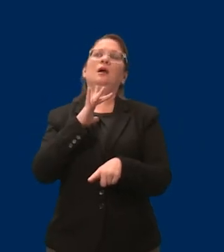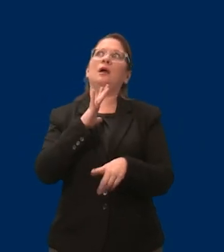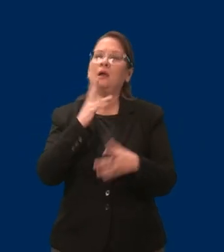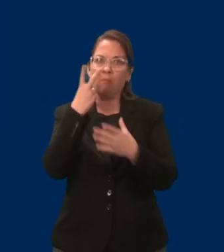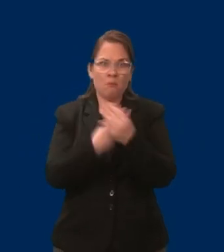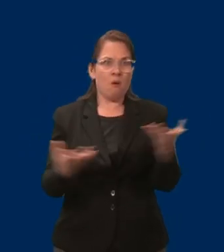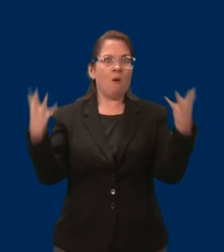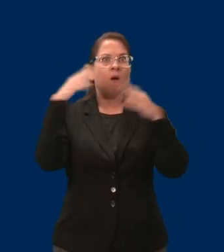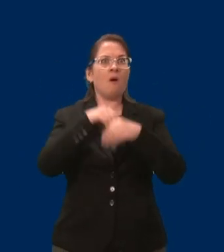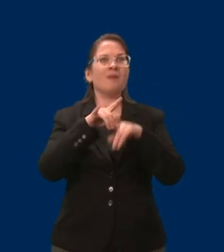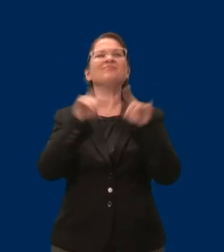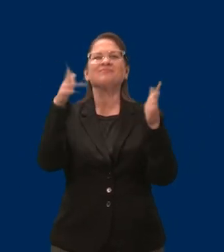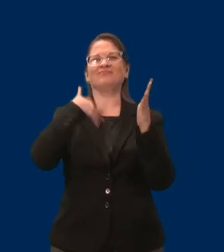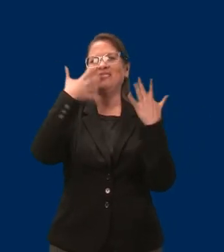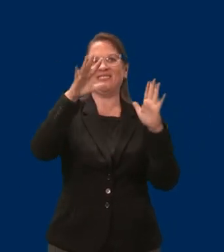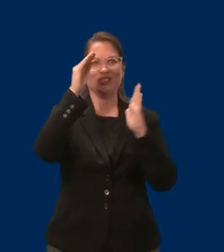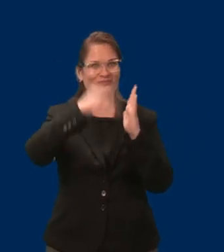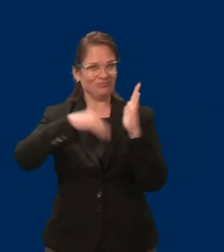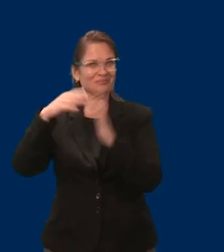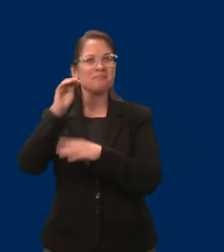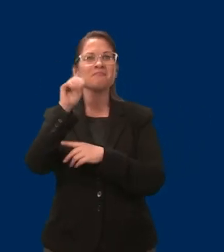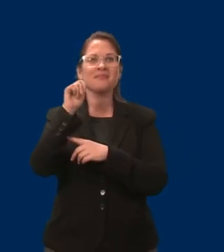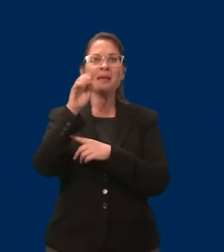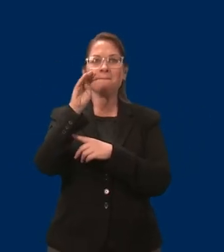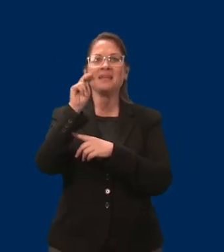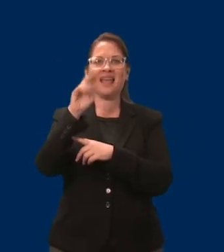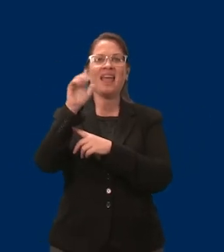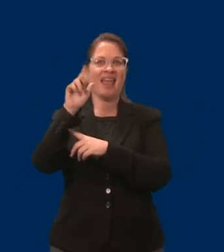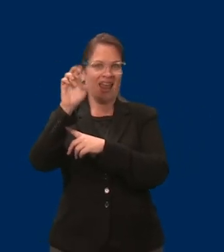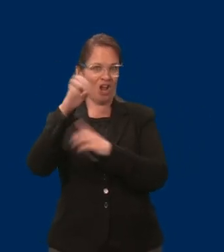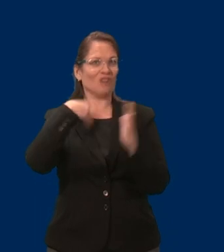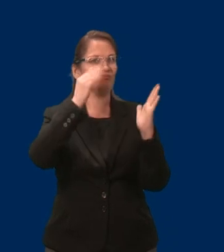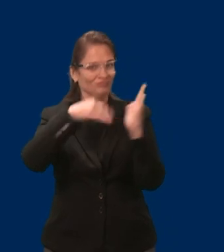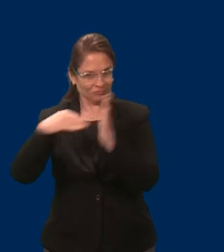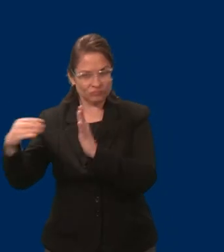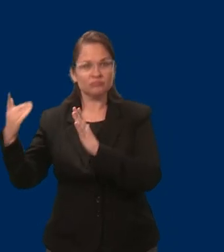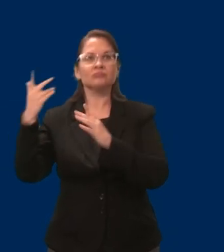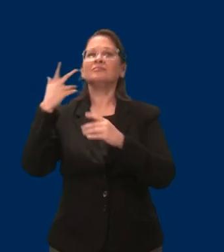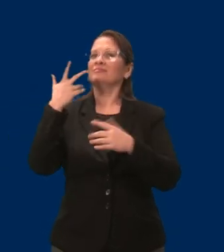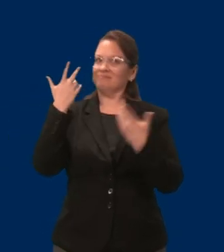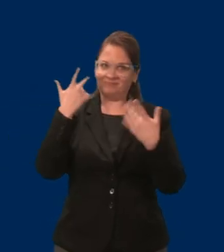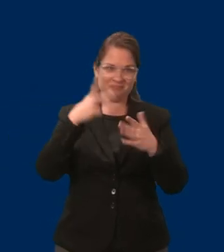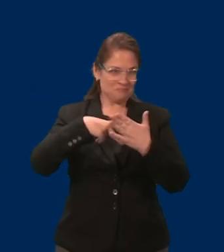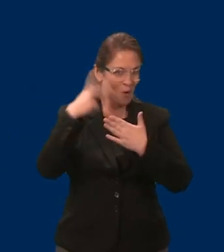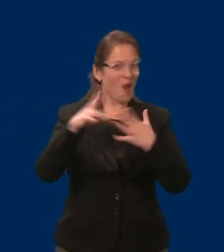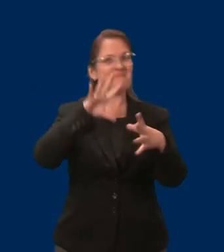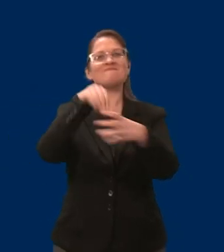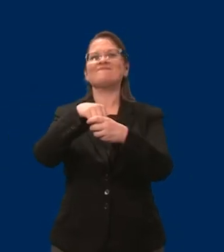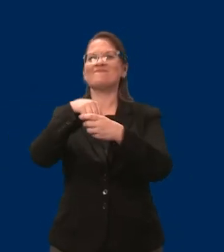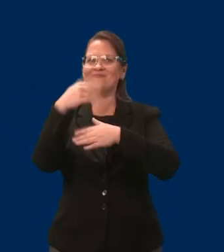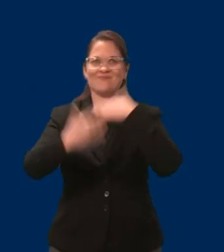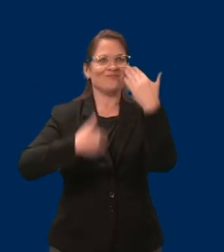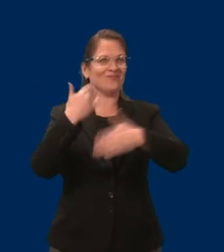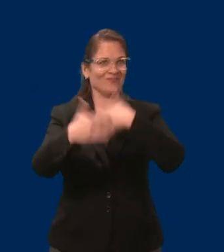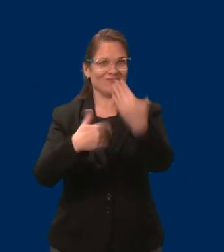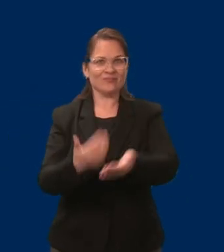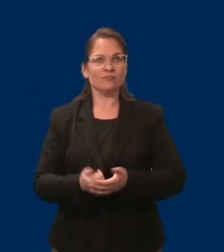accepted into both programs. I started working, and as I grew professionally, my wages increased.